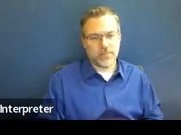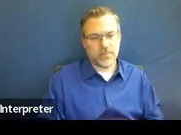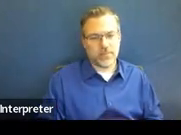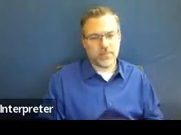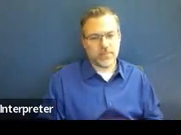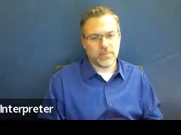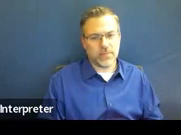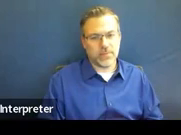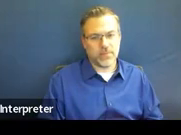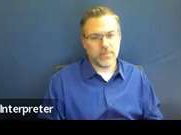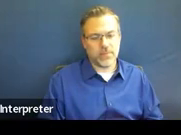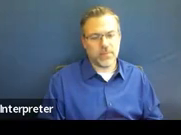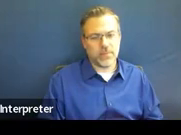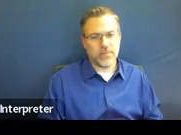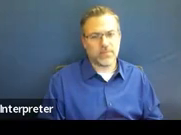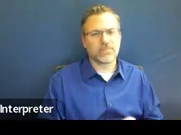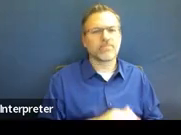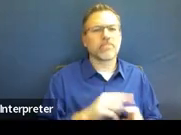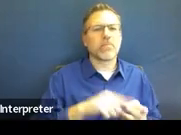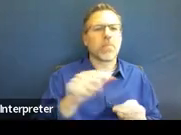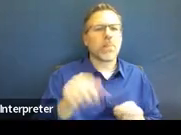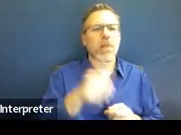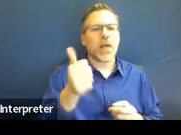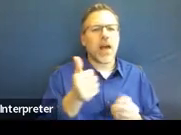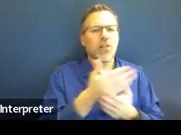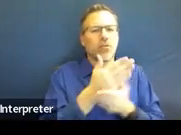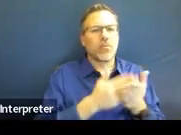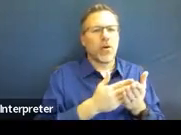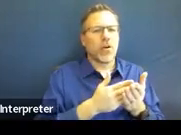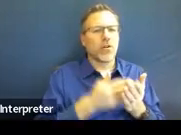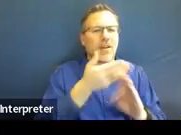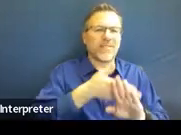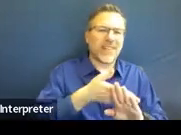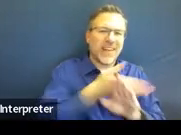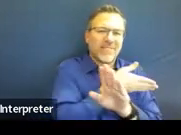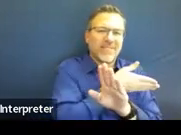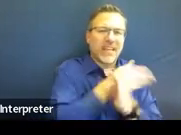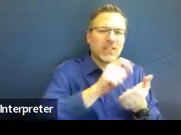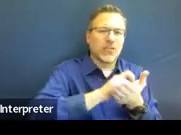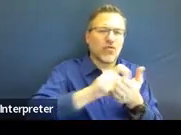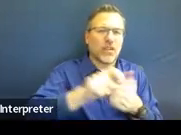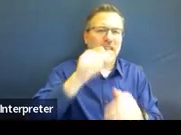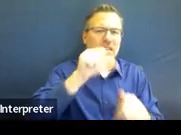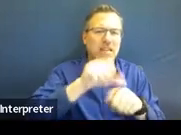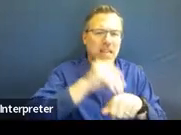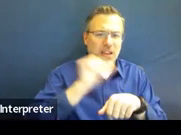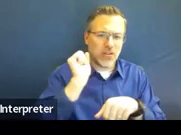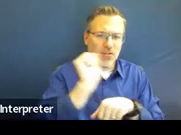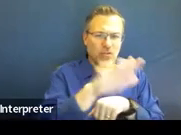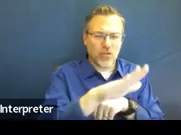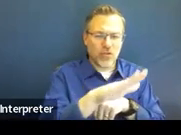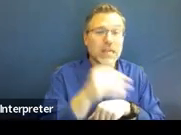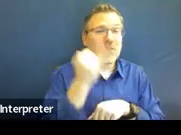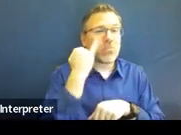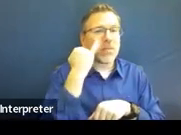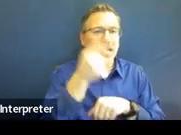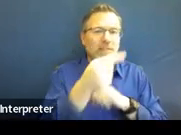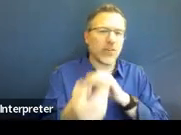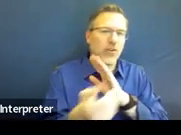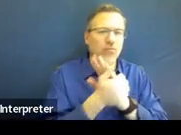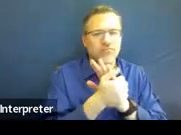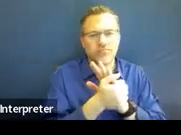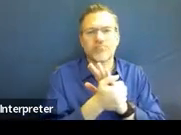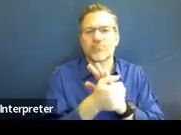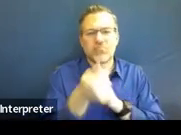The other part of the advance written notice is just a spot where you can put enclosures if you're sending anything home along